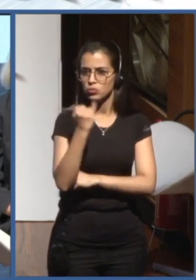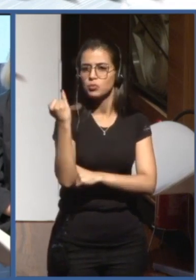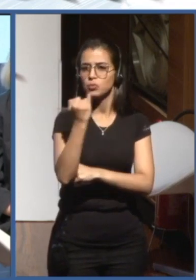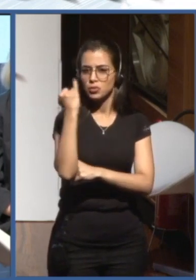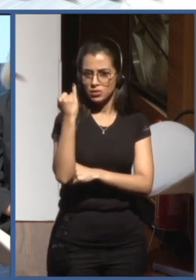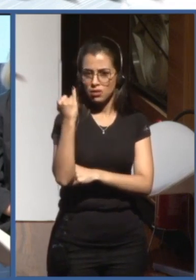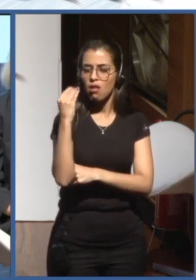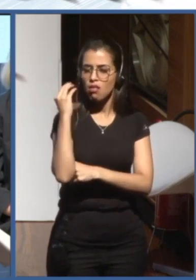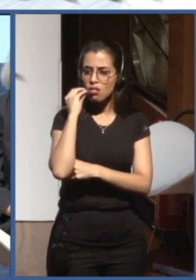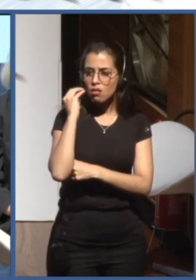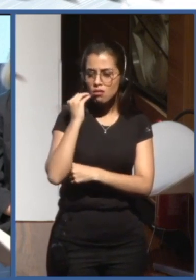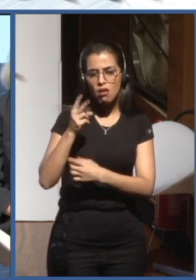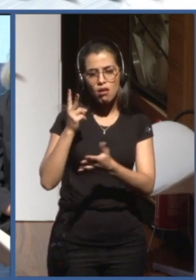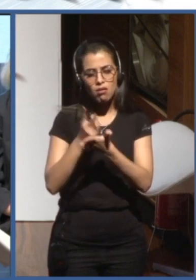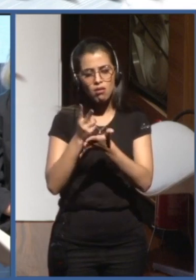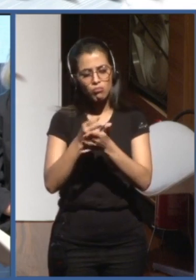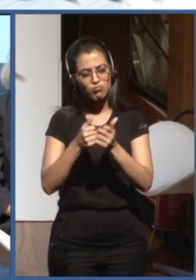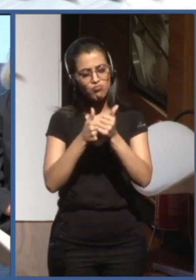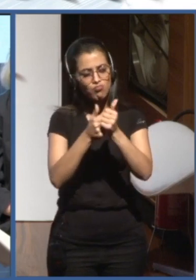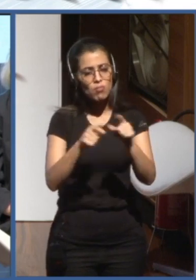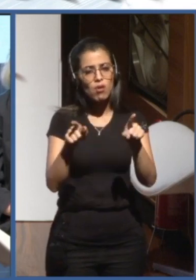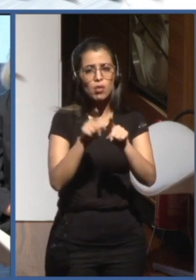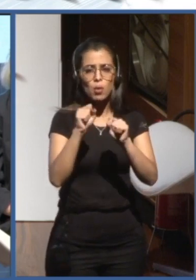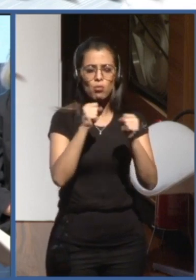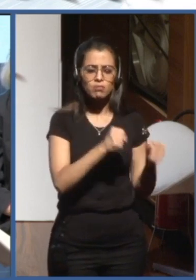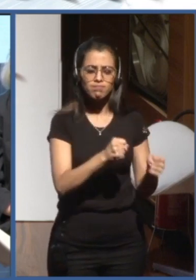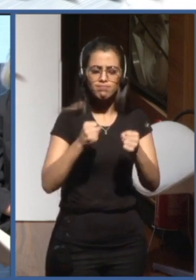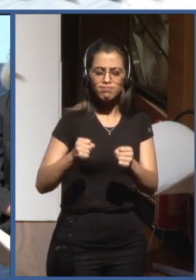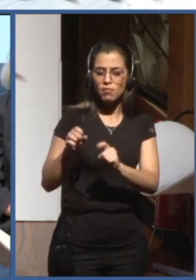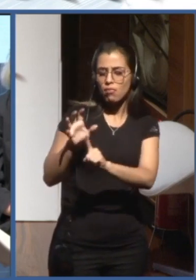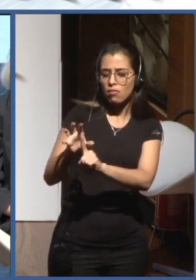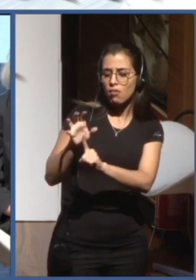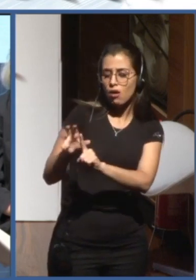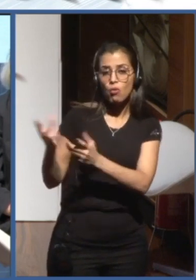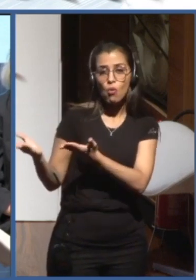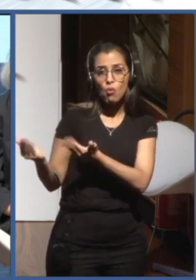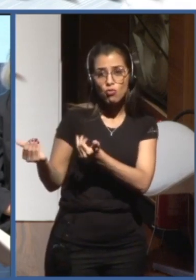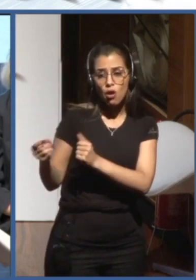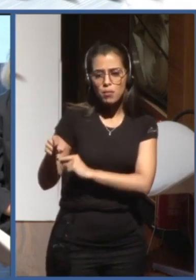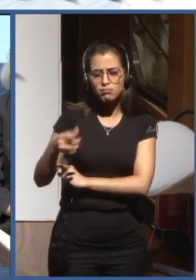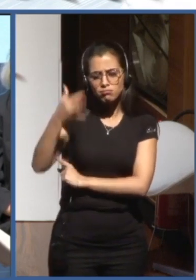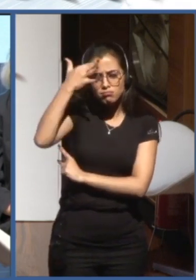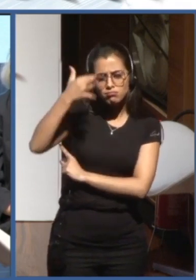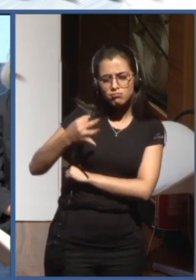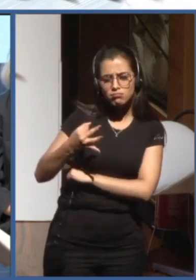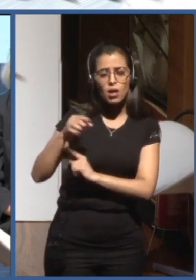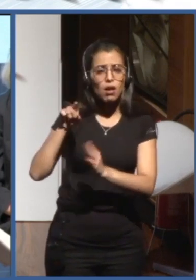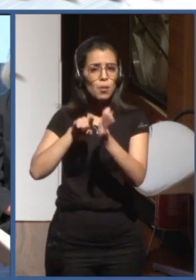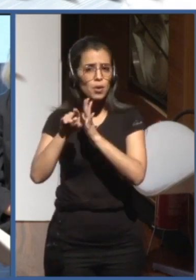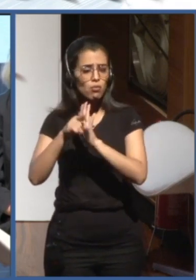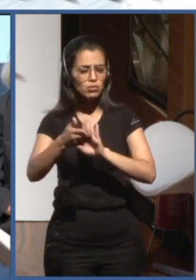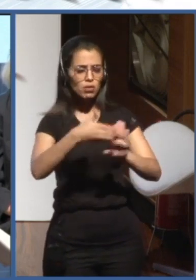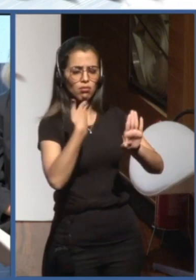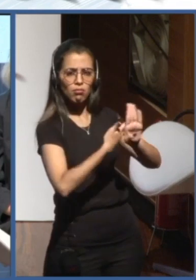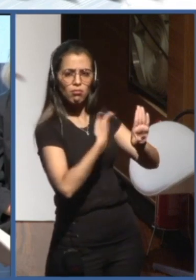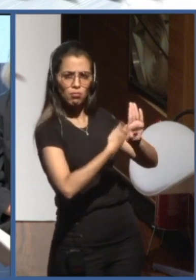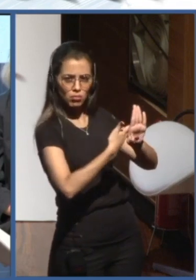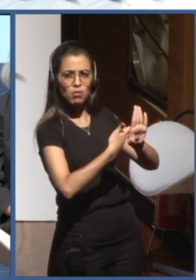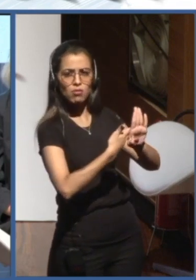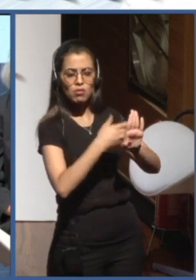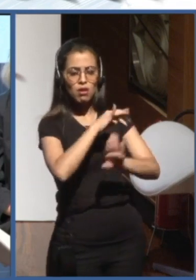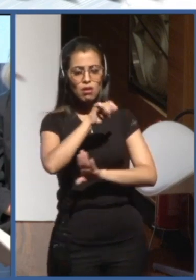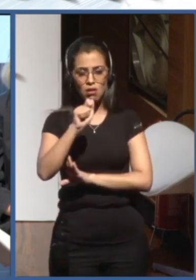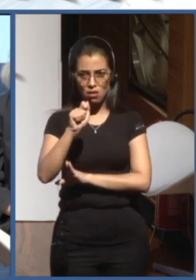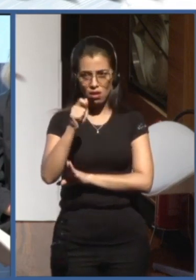youth and and and to encourage them to to to to to to understand the issues behind that and AI it takes and AI also is